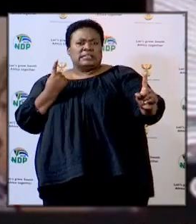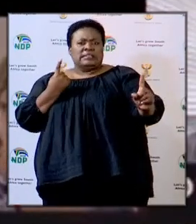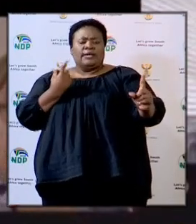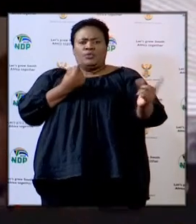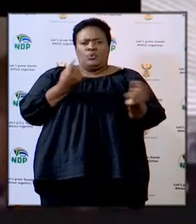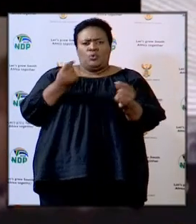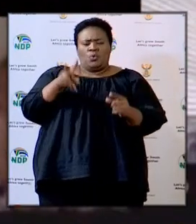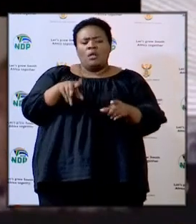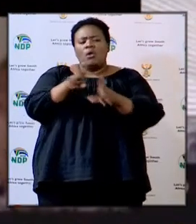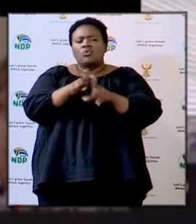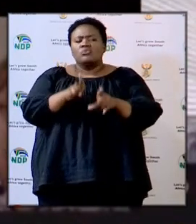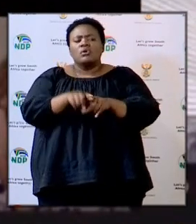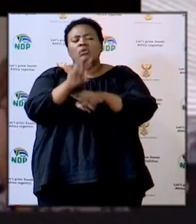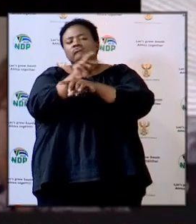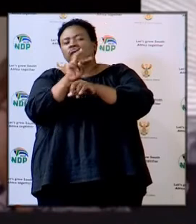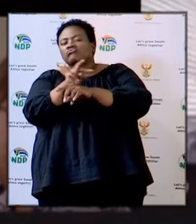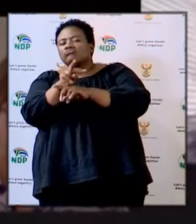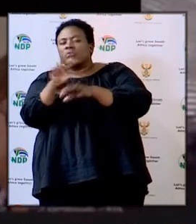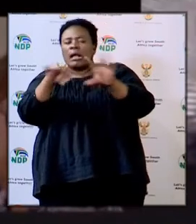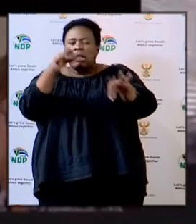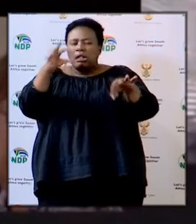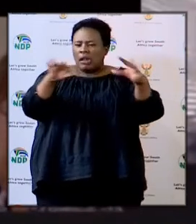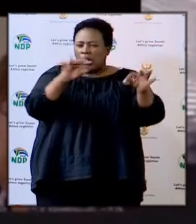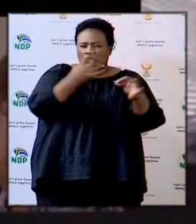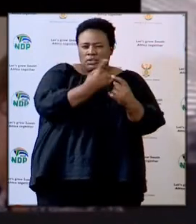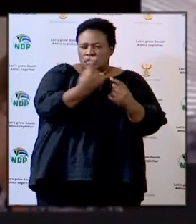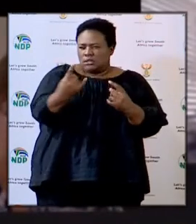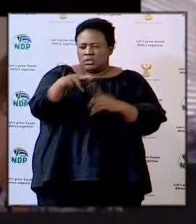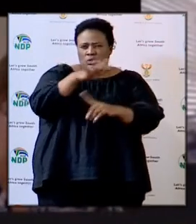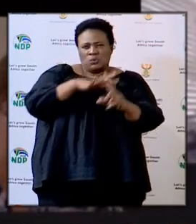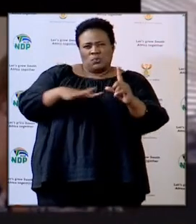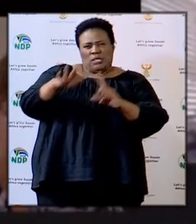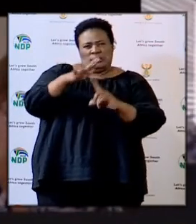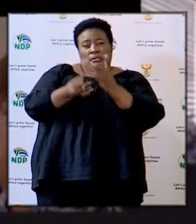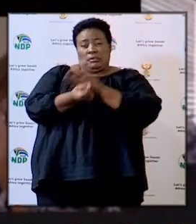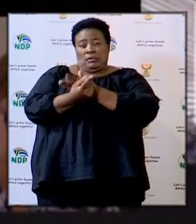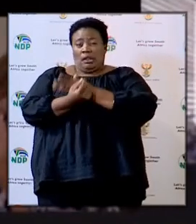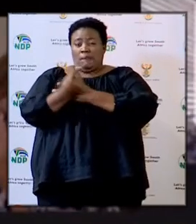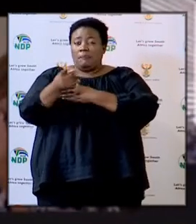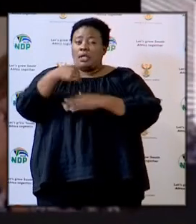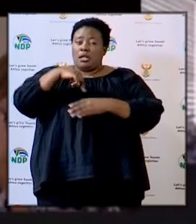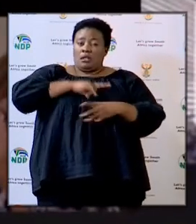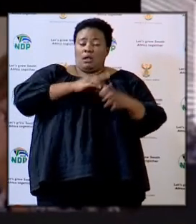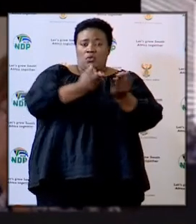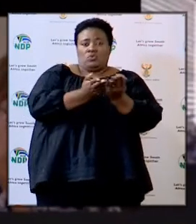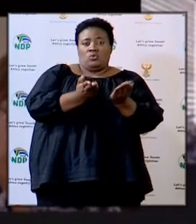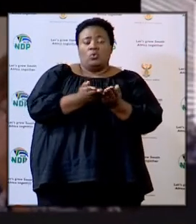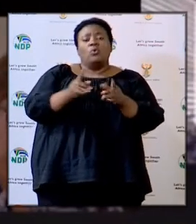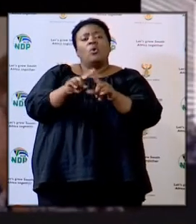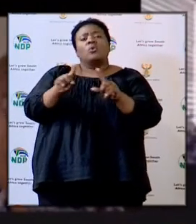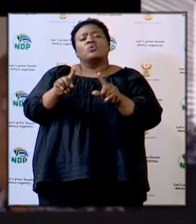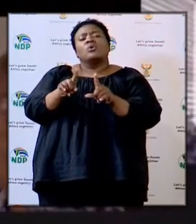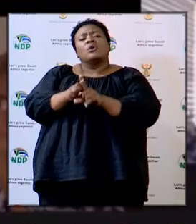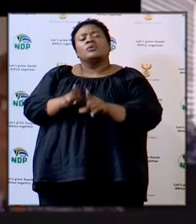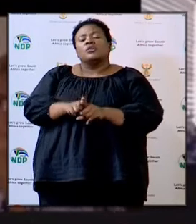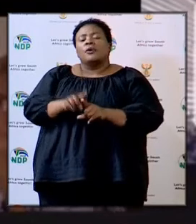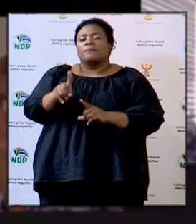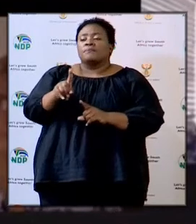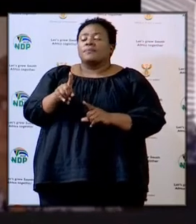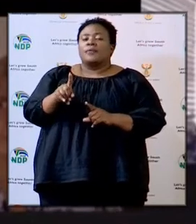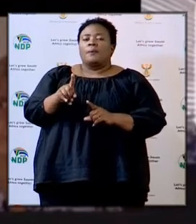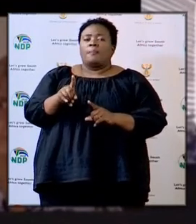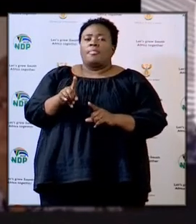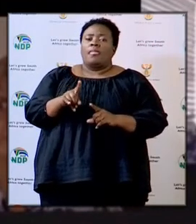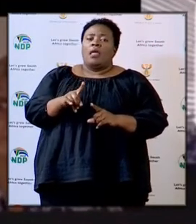importantly analyze every situation within our schools they've also made general practitioners that is our